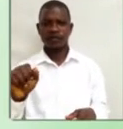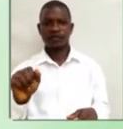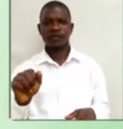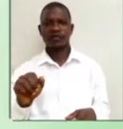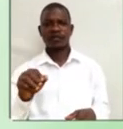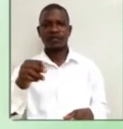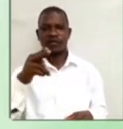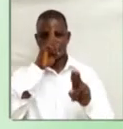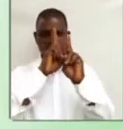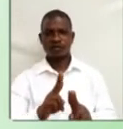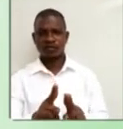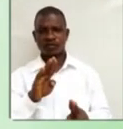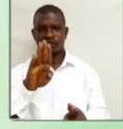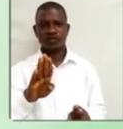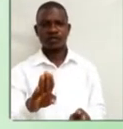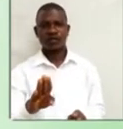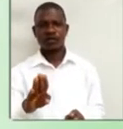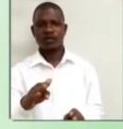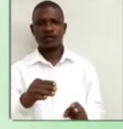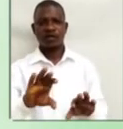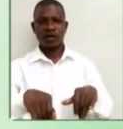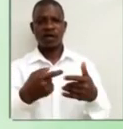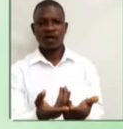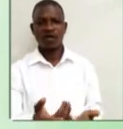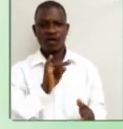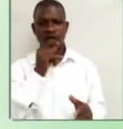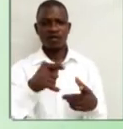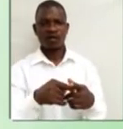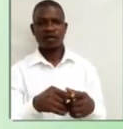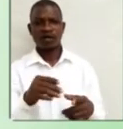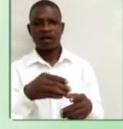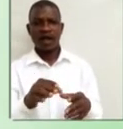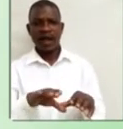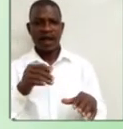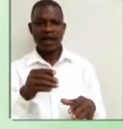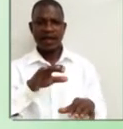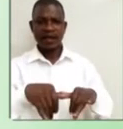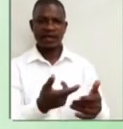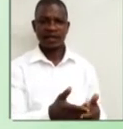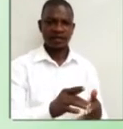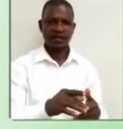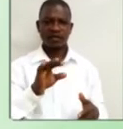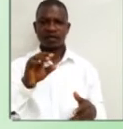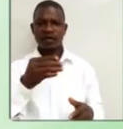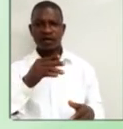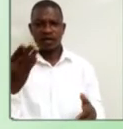Honor. B. Hour. C. Hide. D. Er.